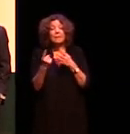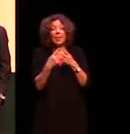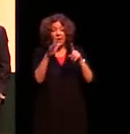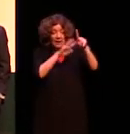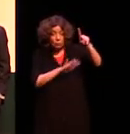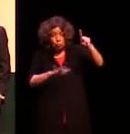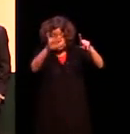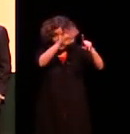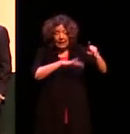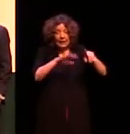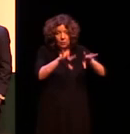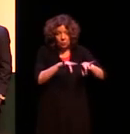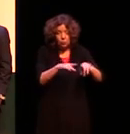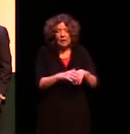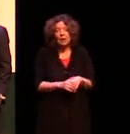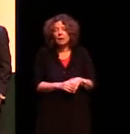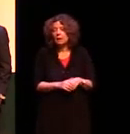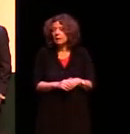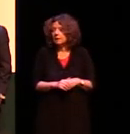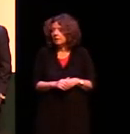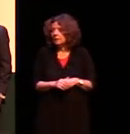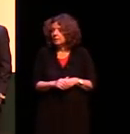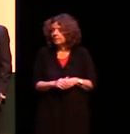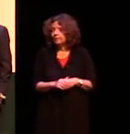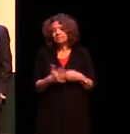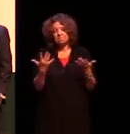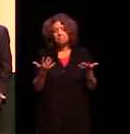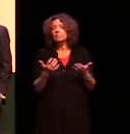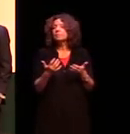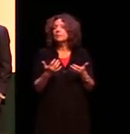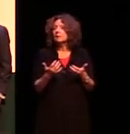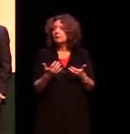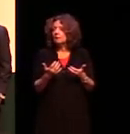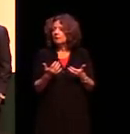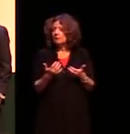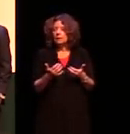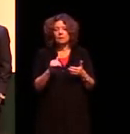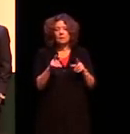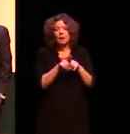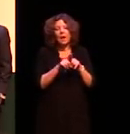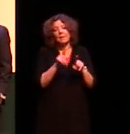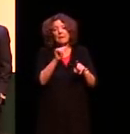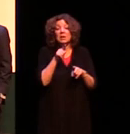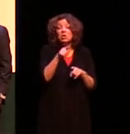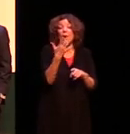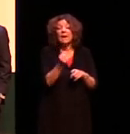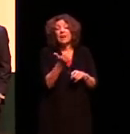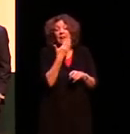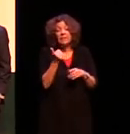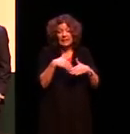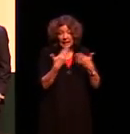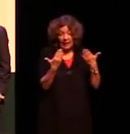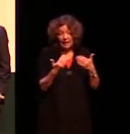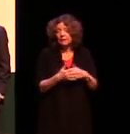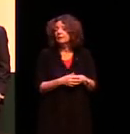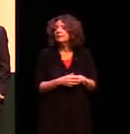in Australia might mean to say um you have a lovely day but when we look at it